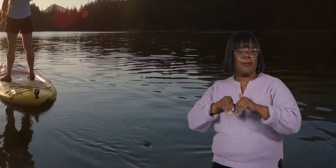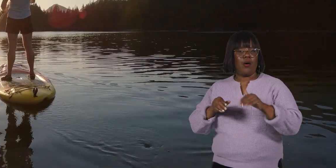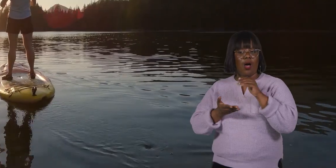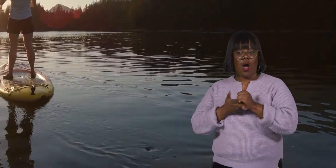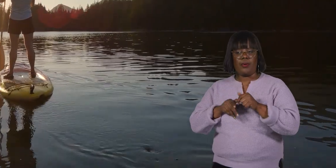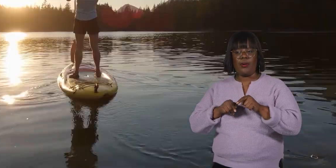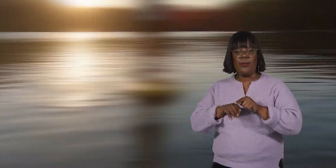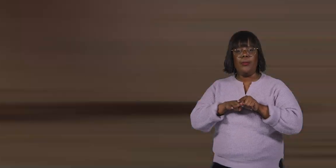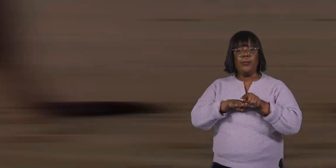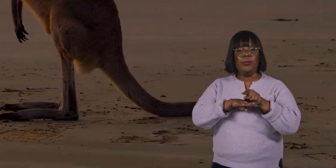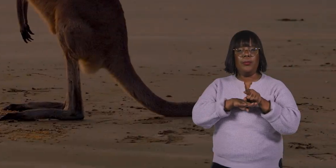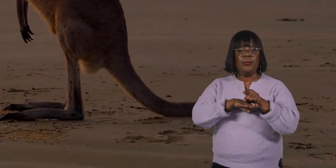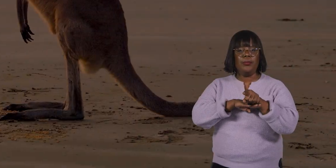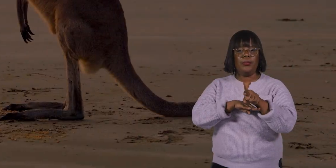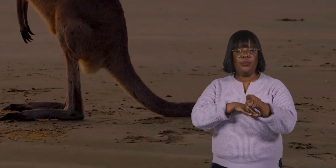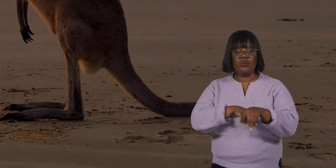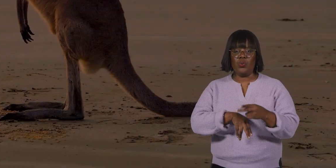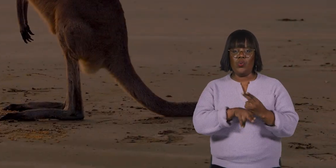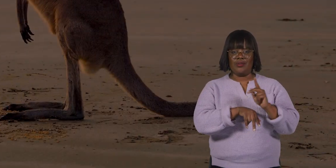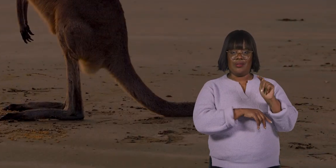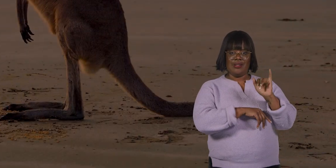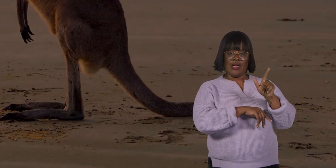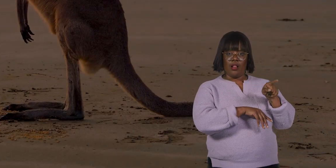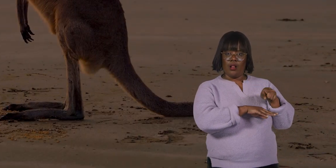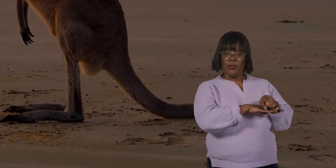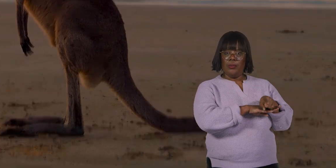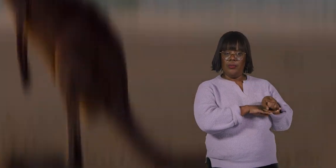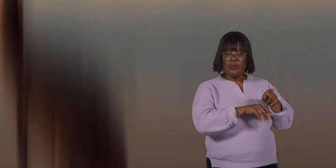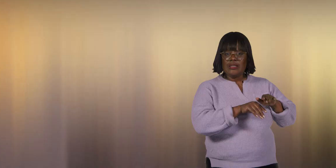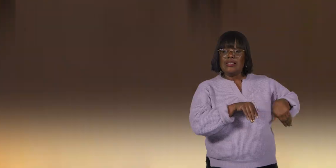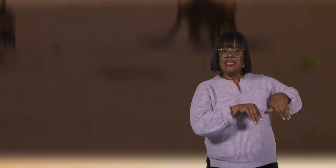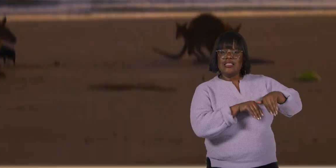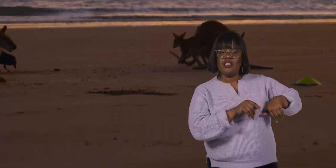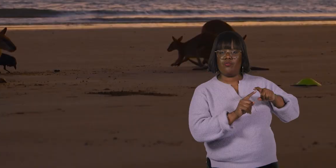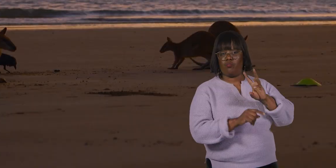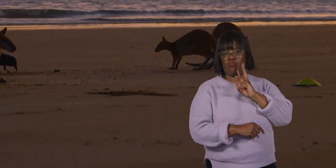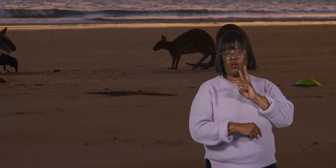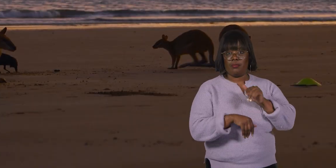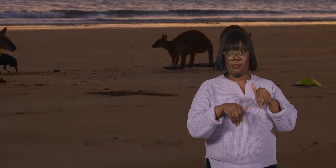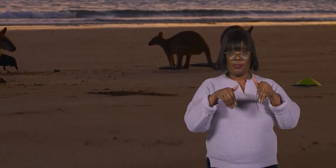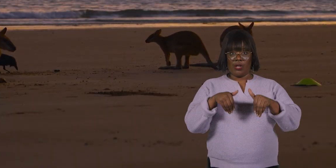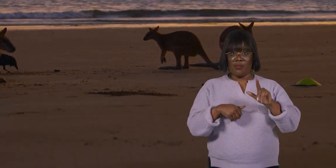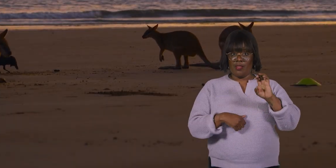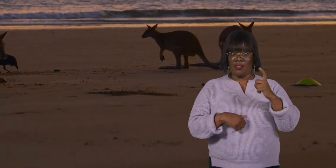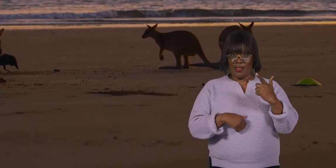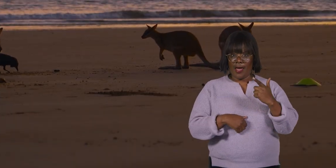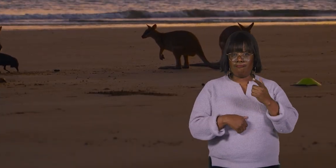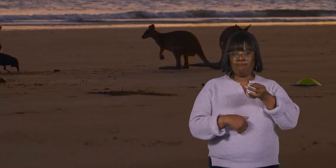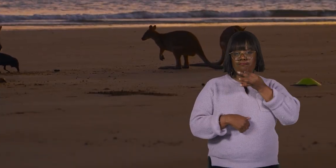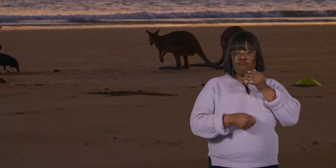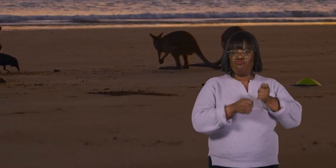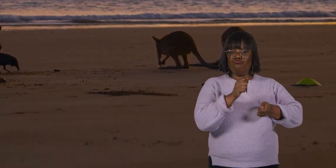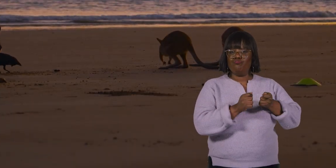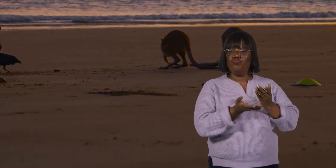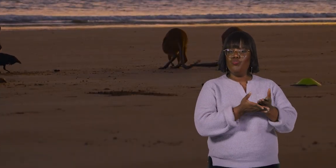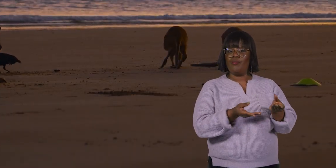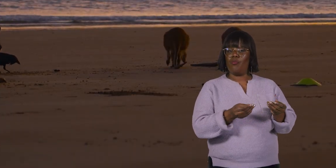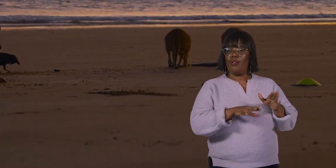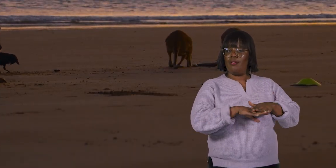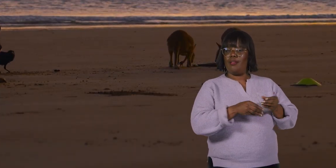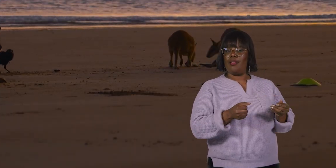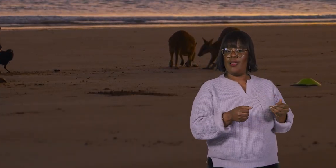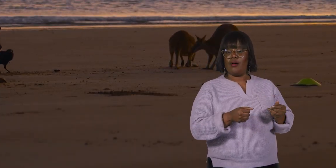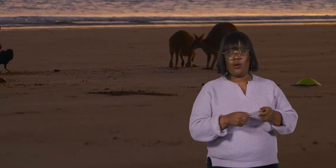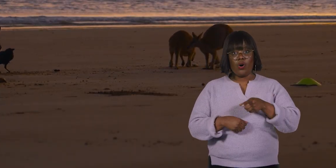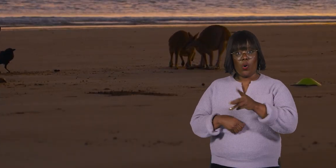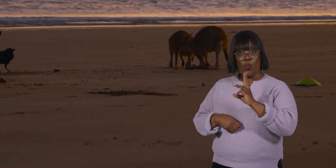them glide forward. They use their tail to steer them in the water. So, kangaroo legs are perfectly adapted on land